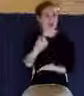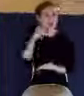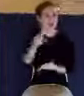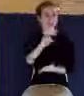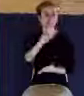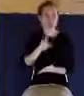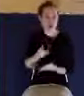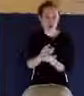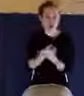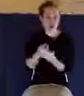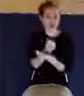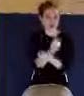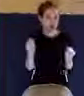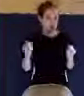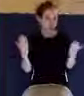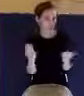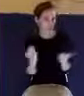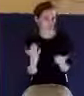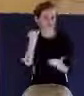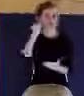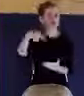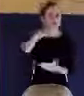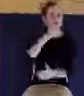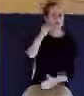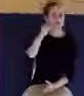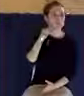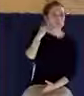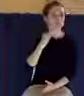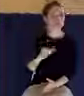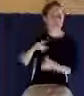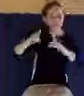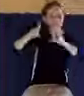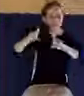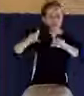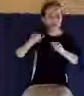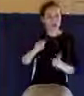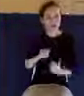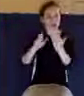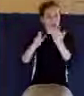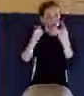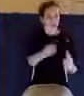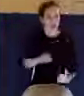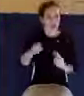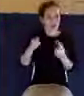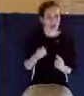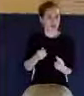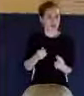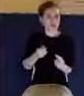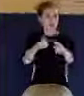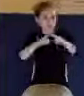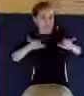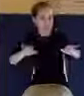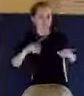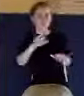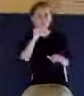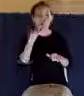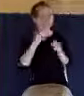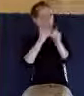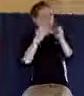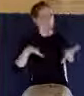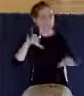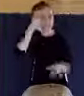go through a trial and you don't lose faith. When that happens, you know what that reveals? That your faith was real,